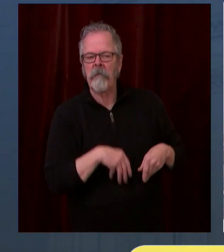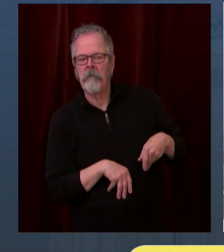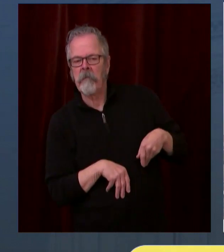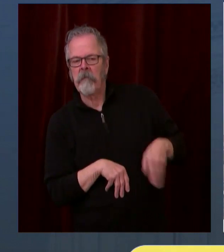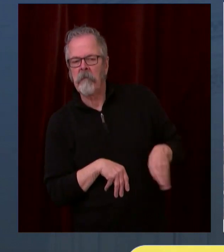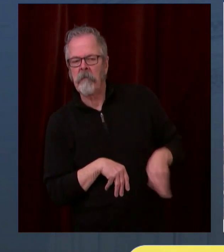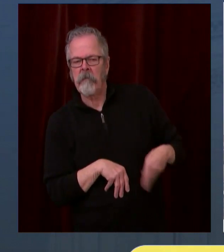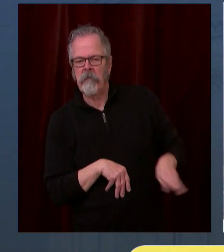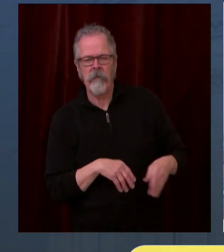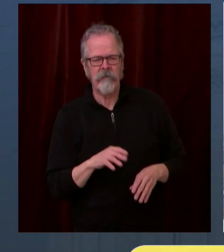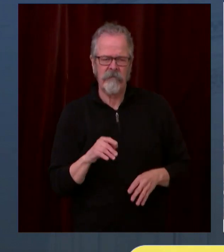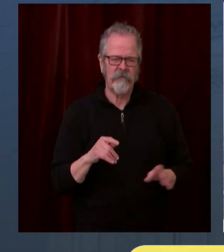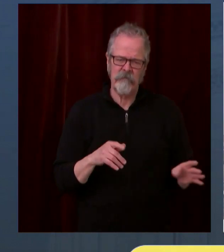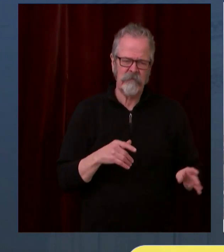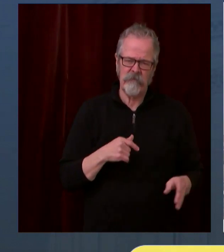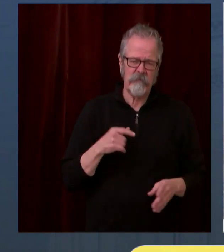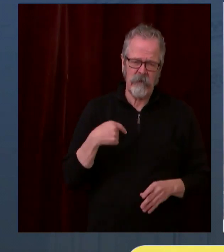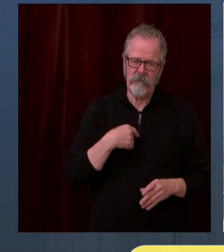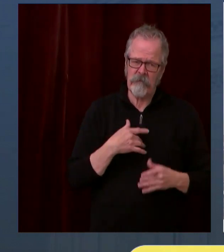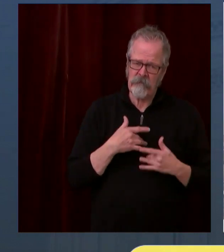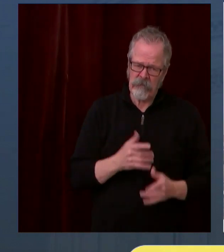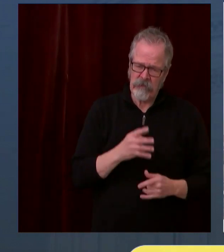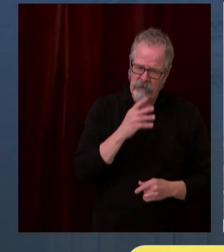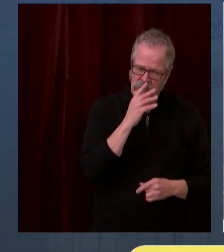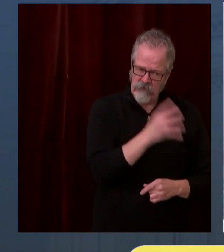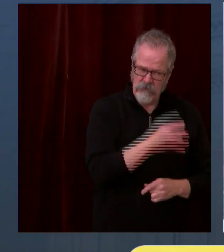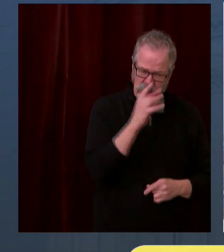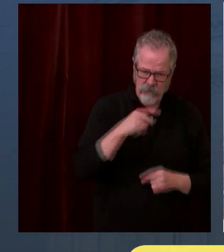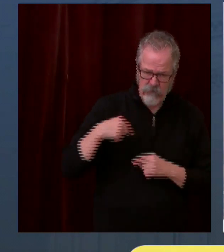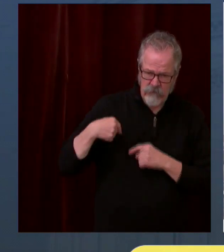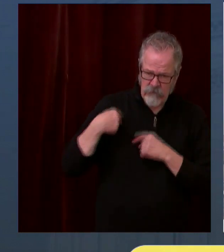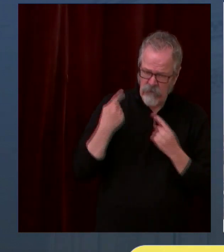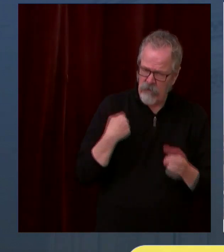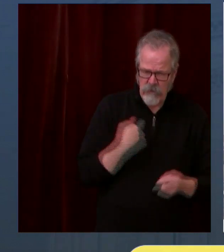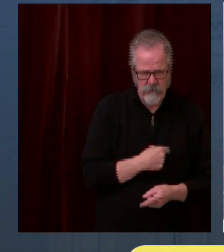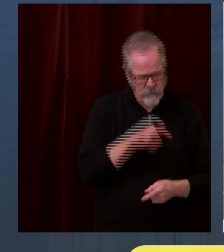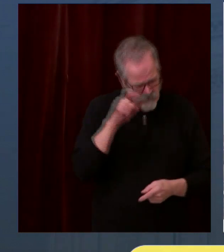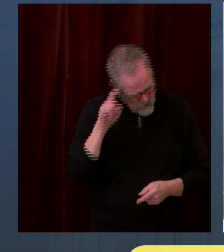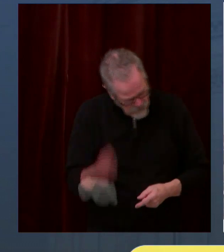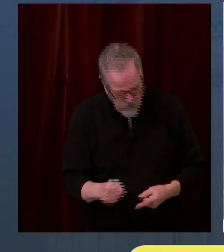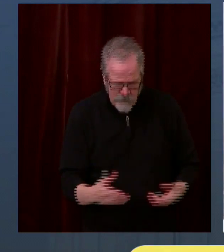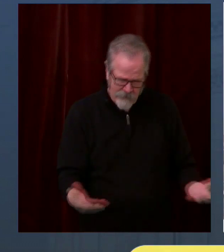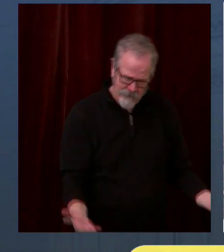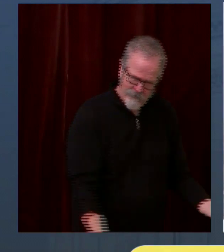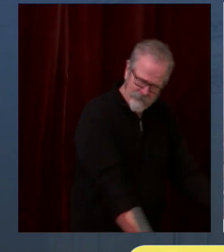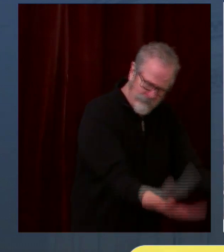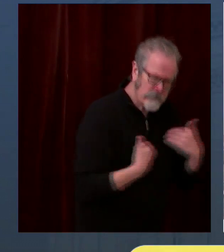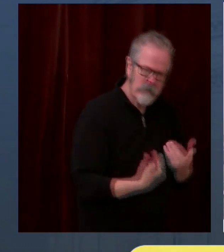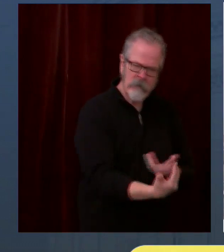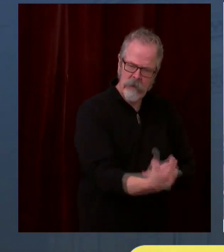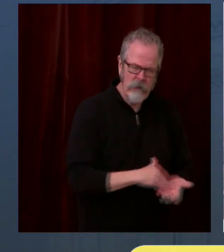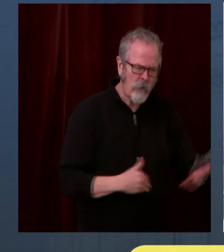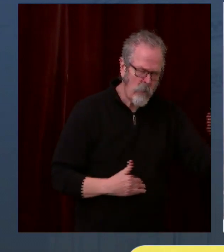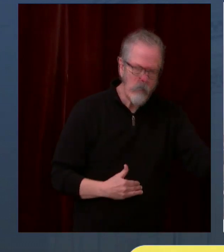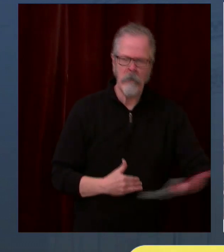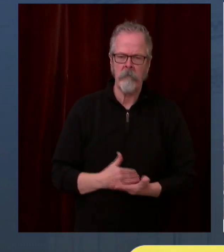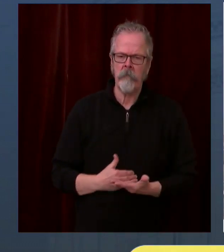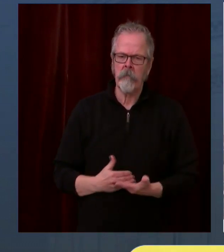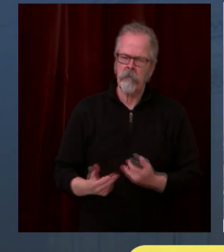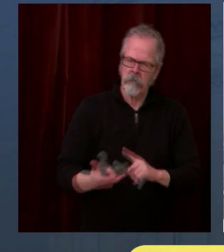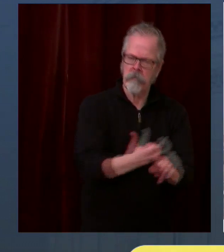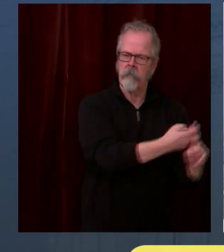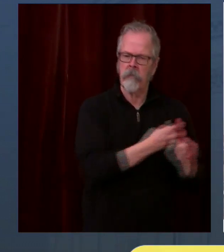as possible. Community health centers working with other partners that help us meet this health